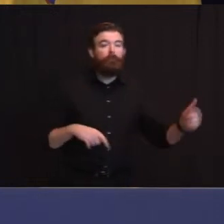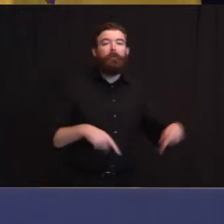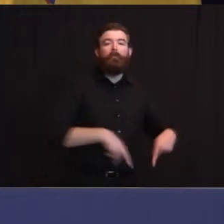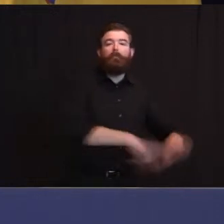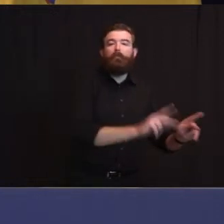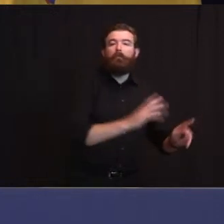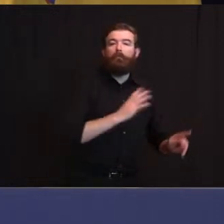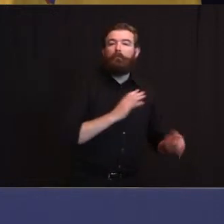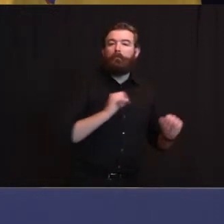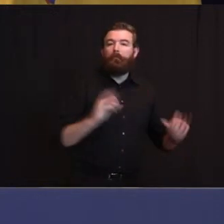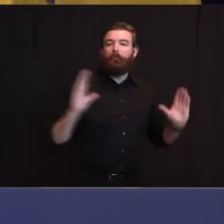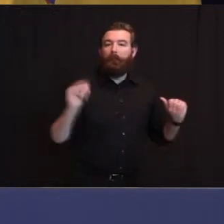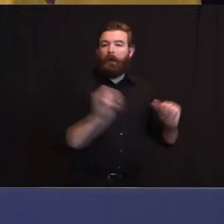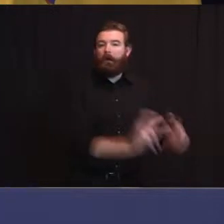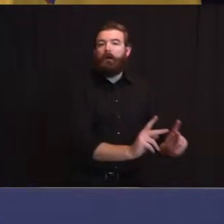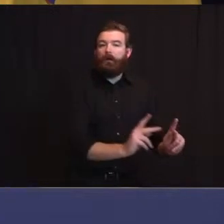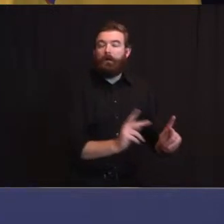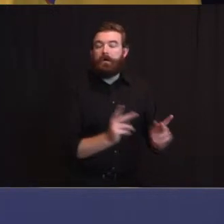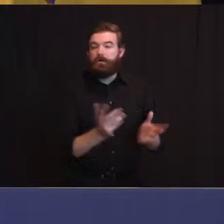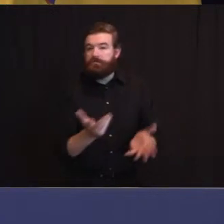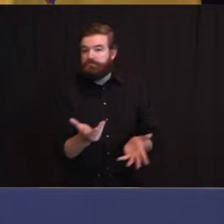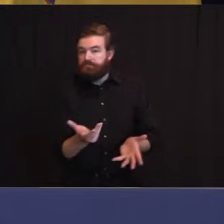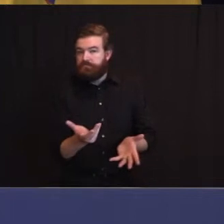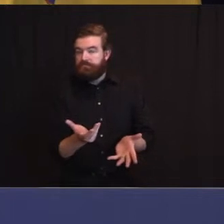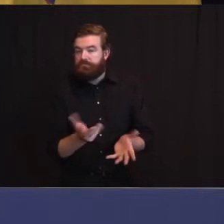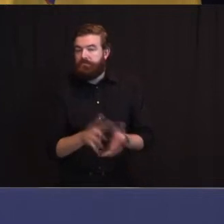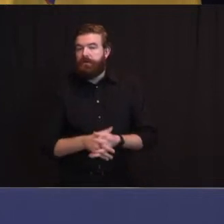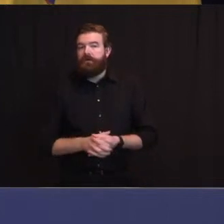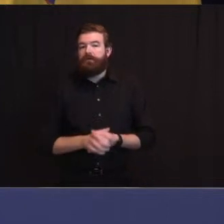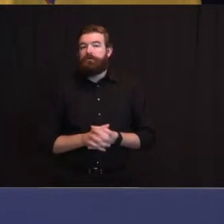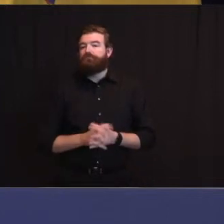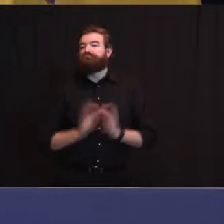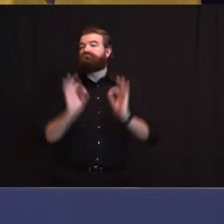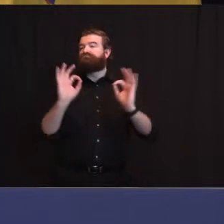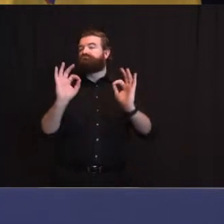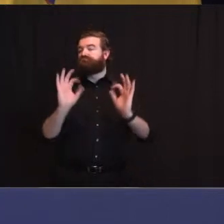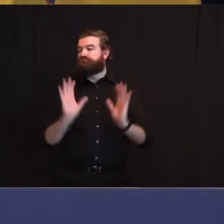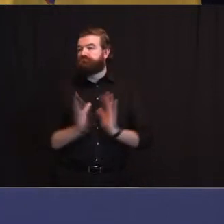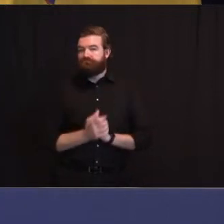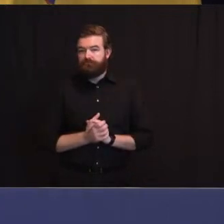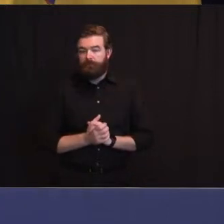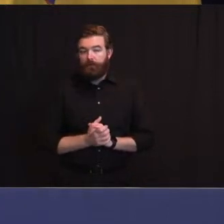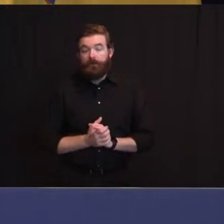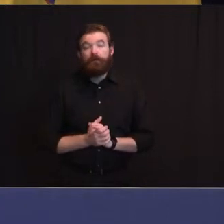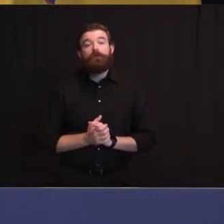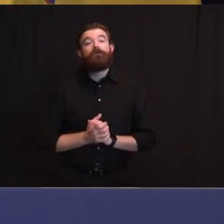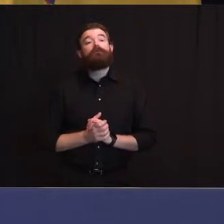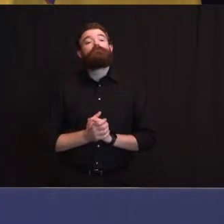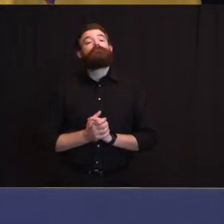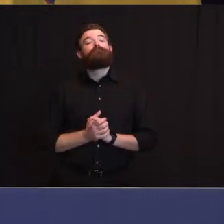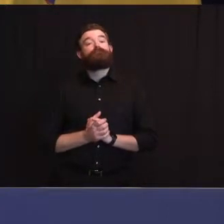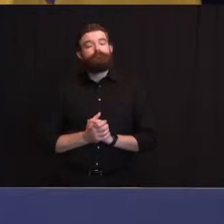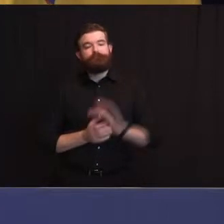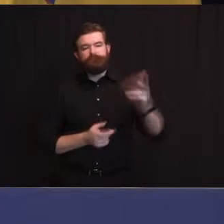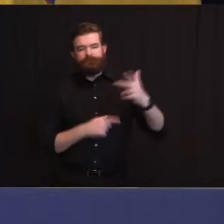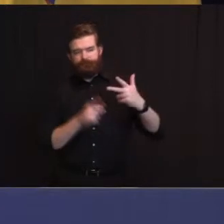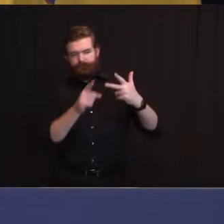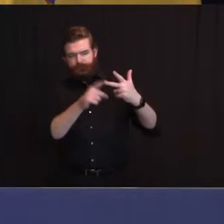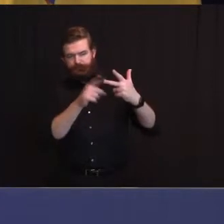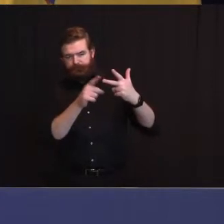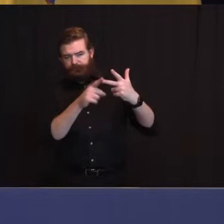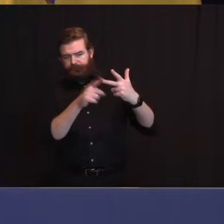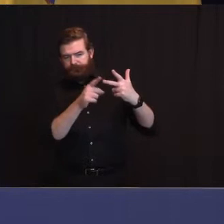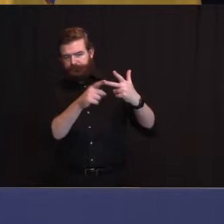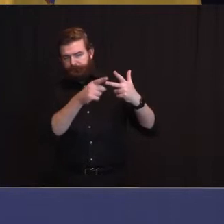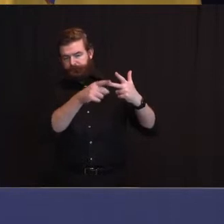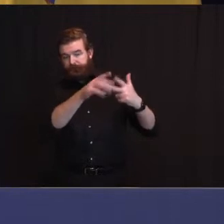coaches were following the directives. Thank you. Thank you. I'll start with the third one. We know that the deadline on indoor